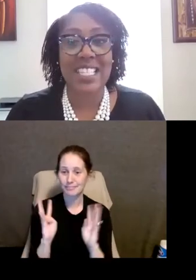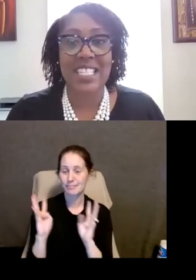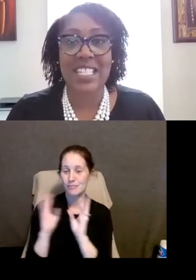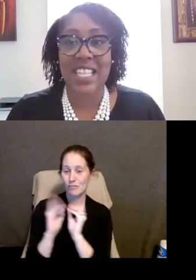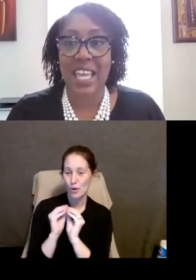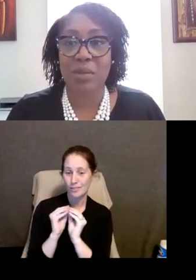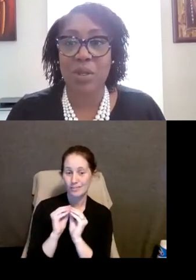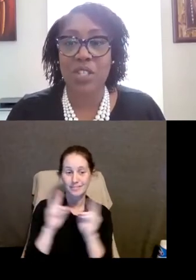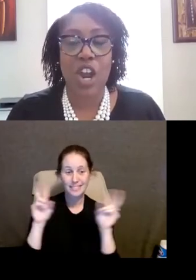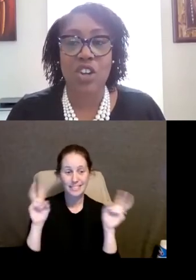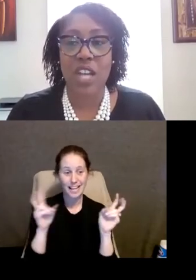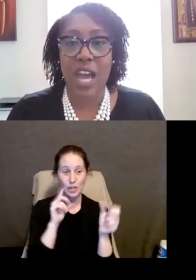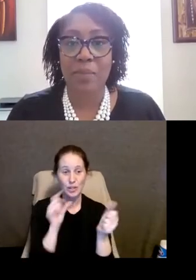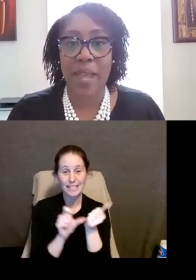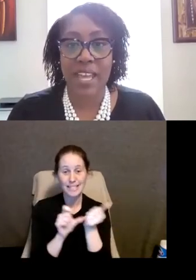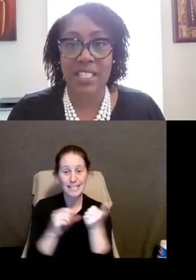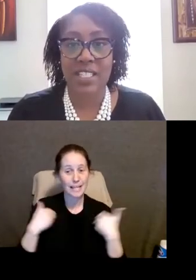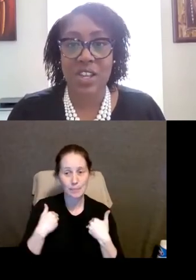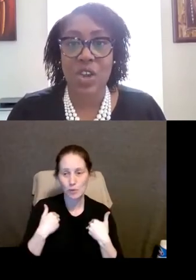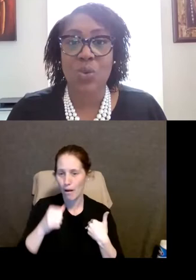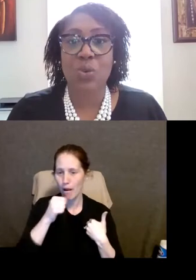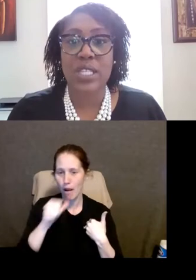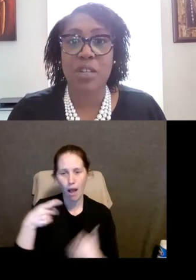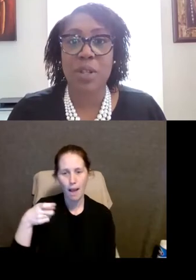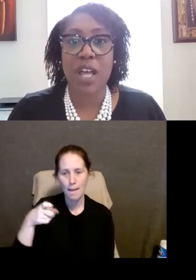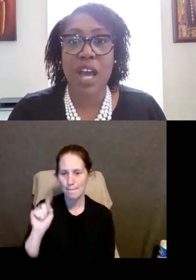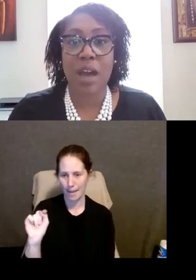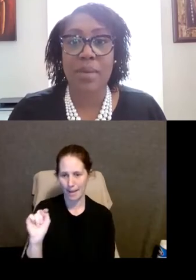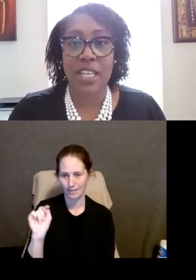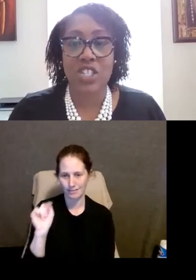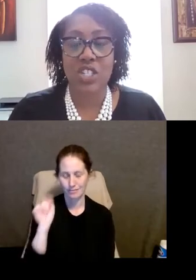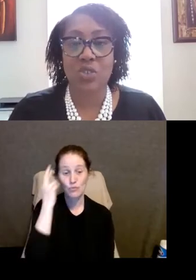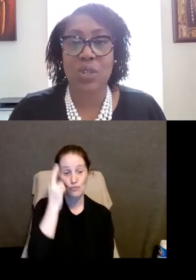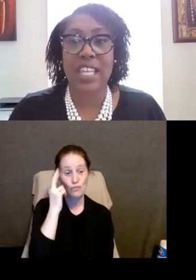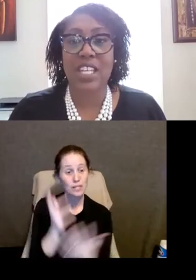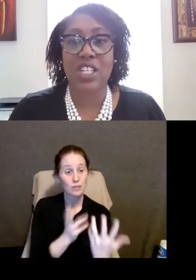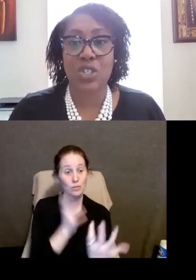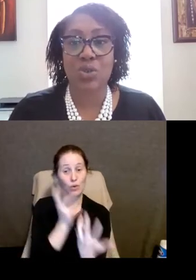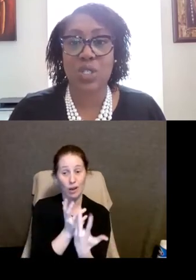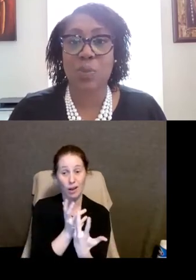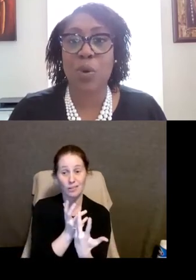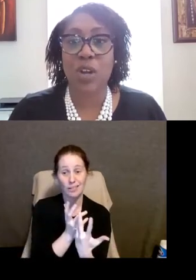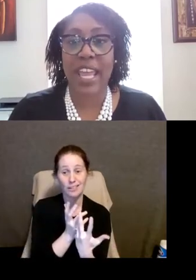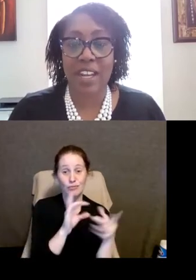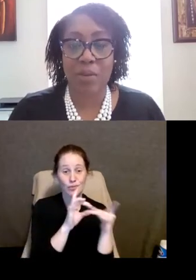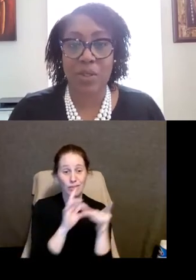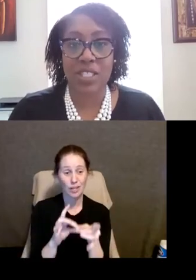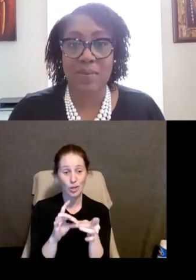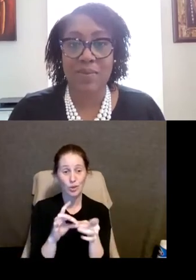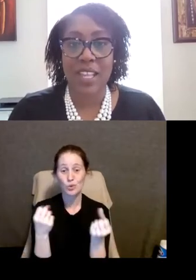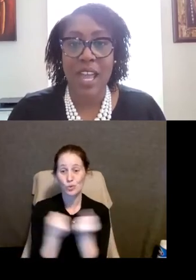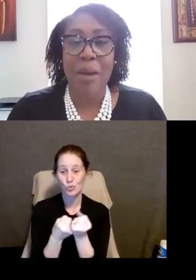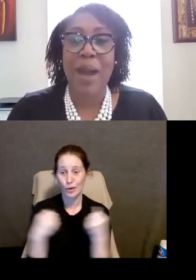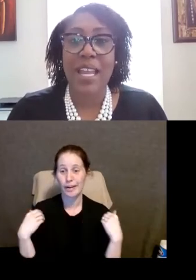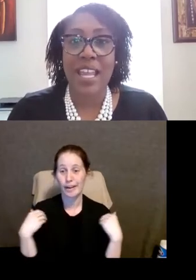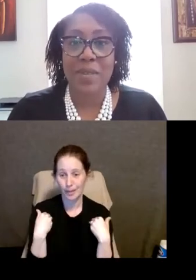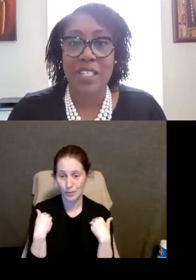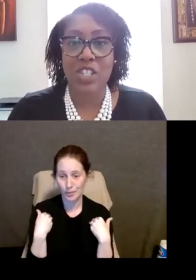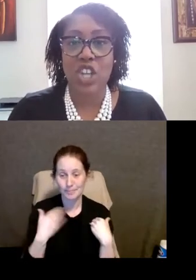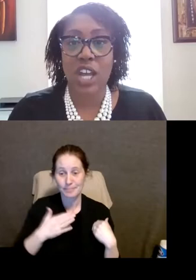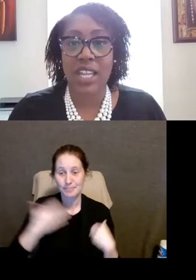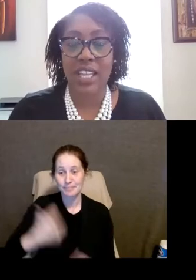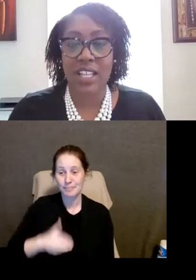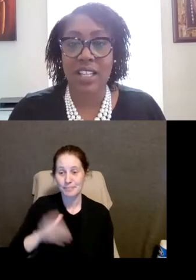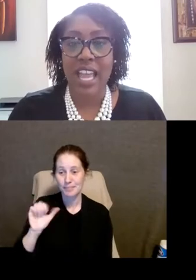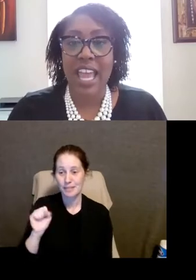Assistance Animals Are Not Pets, Reasonable Accommodations Related to Support Animals. My name